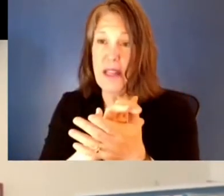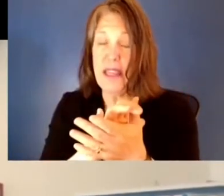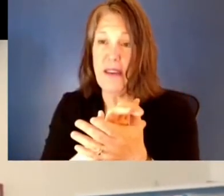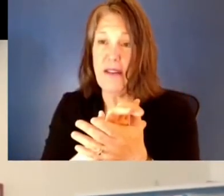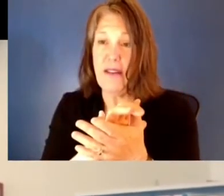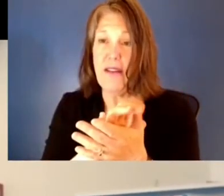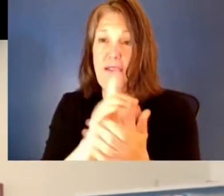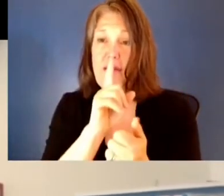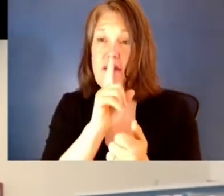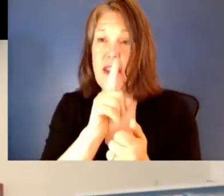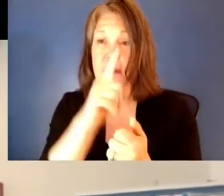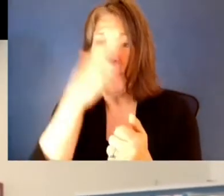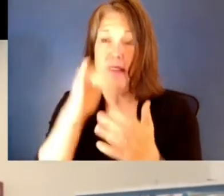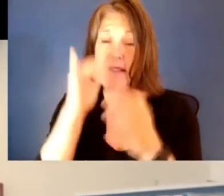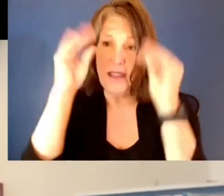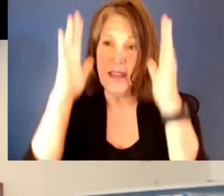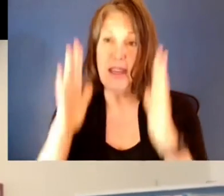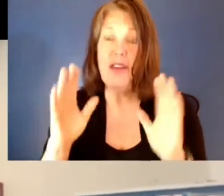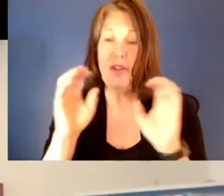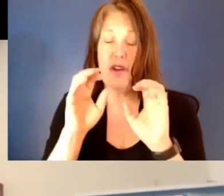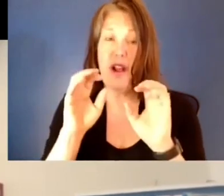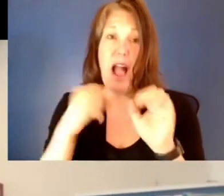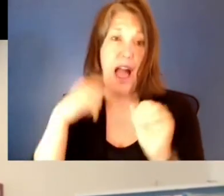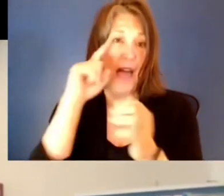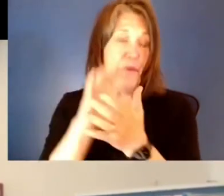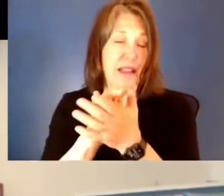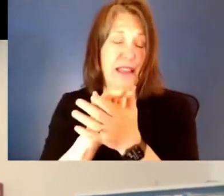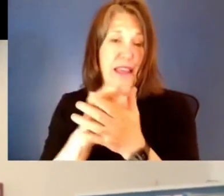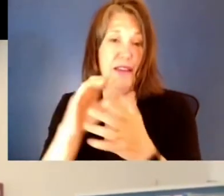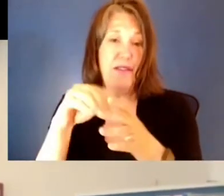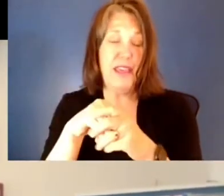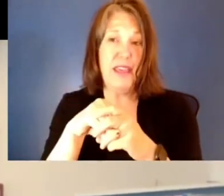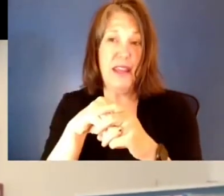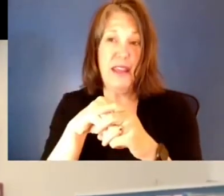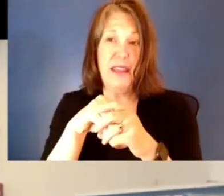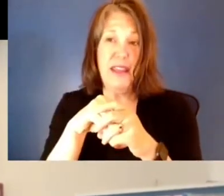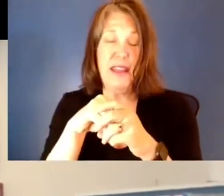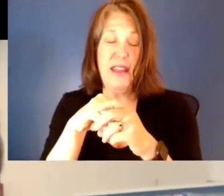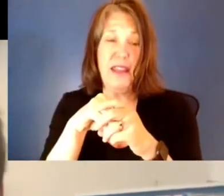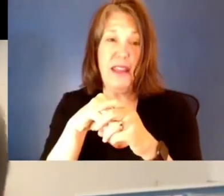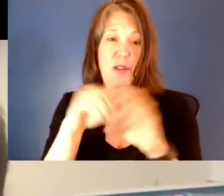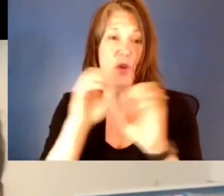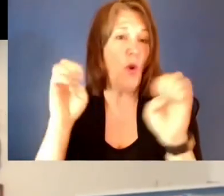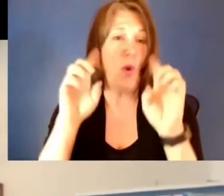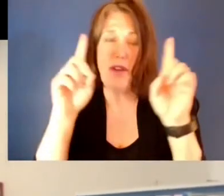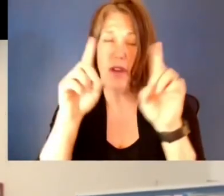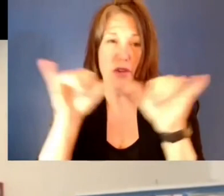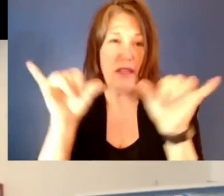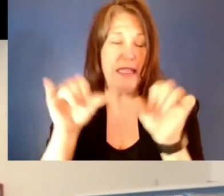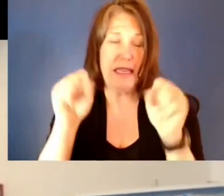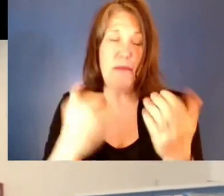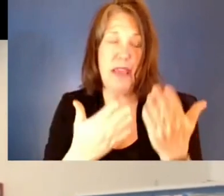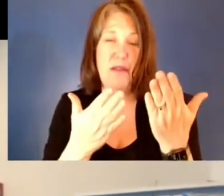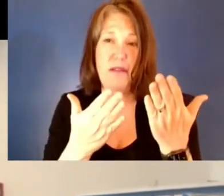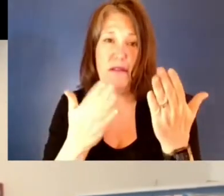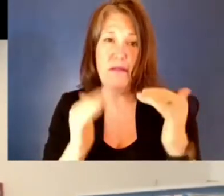elements of our mission, advancing international understanding and engagement. The theme for the day,